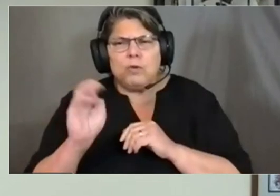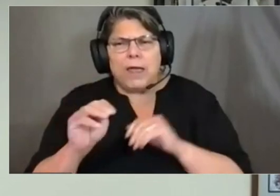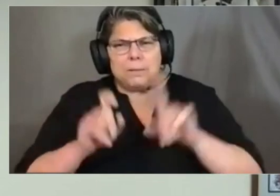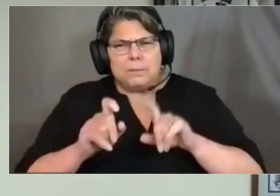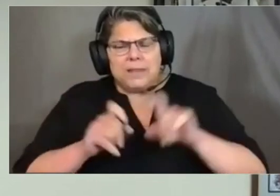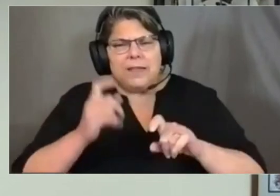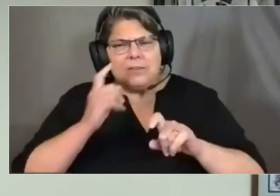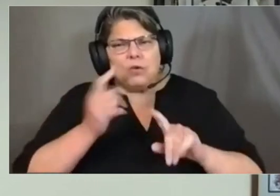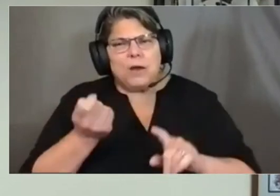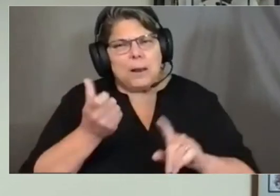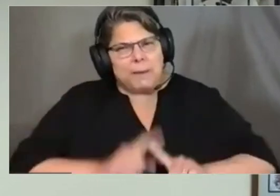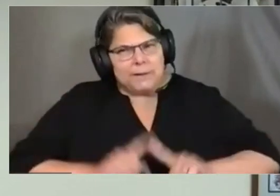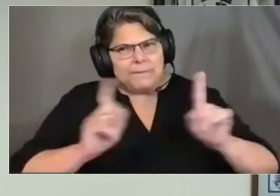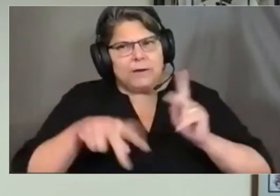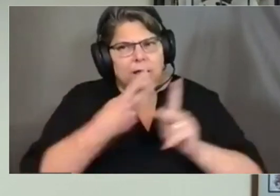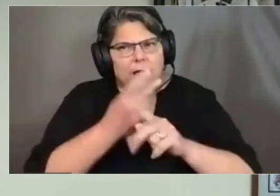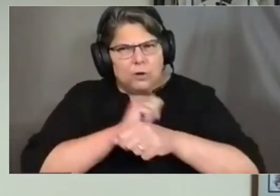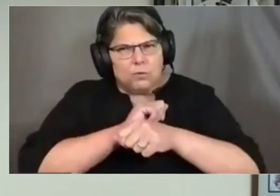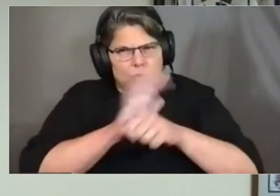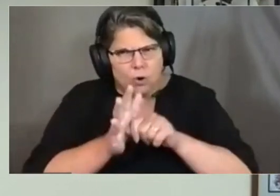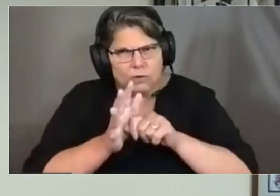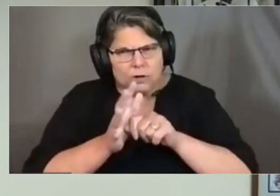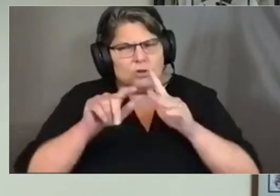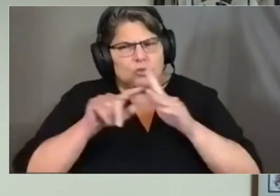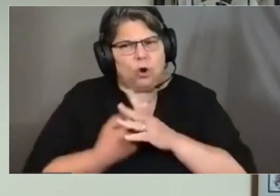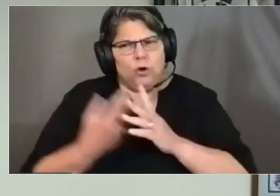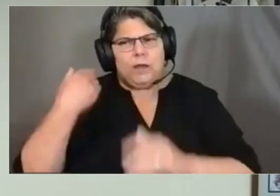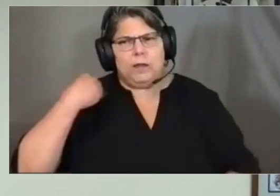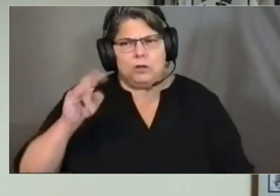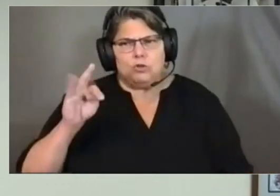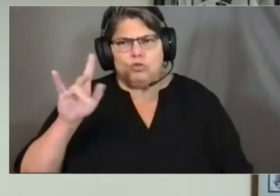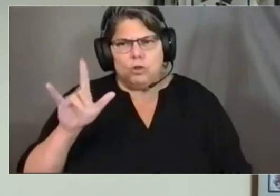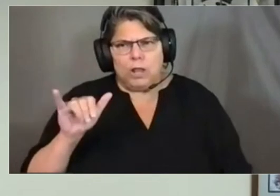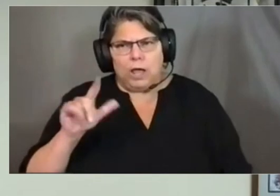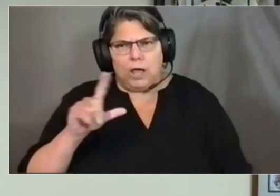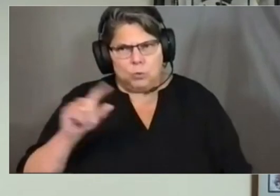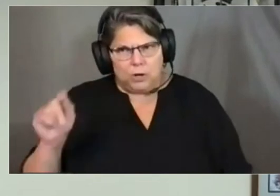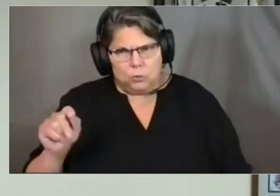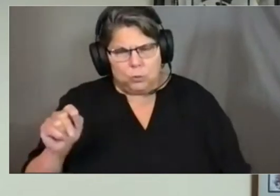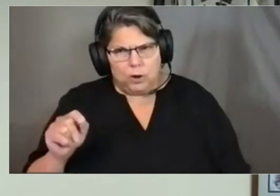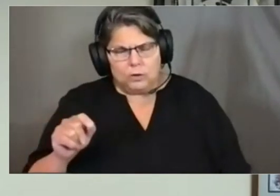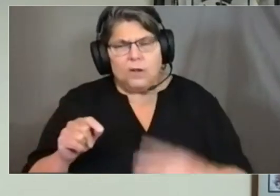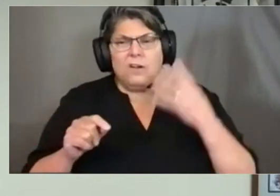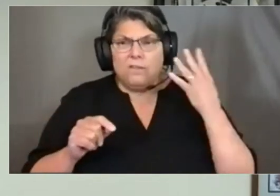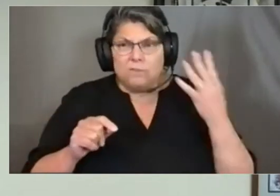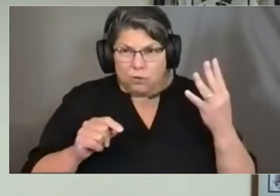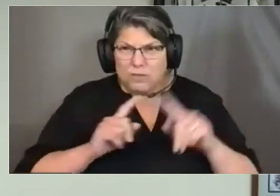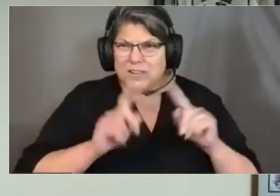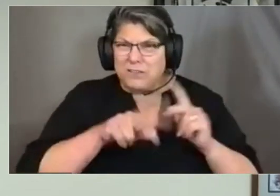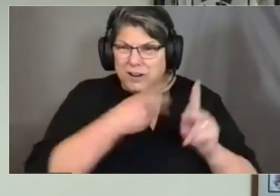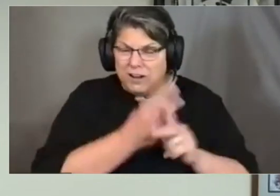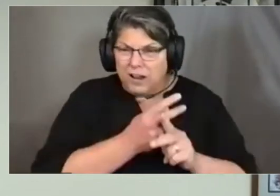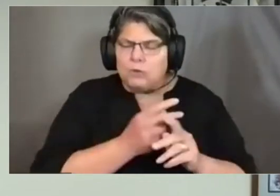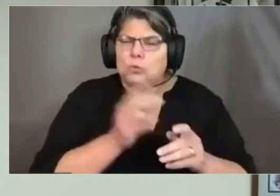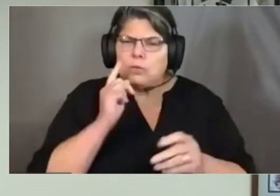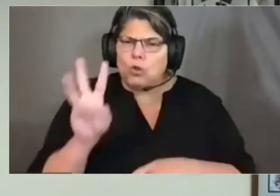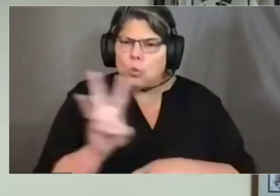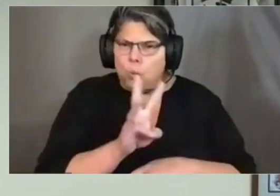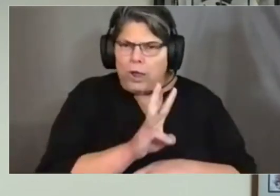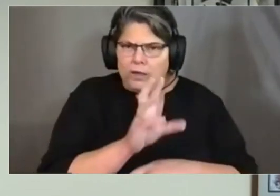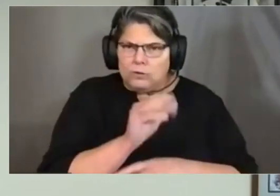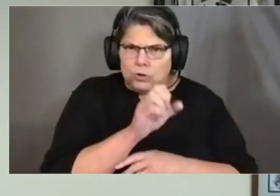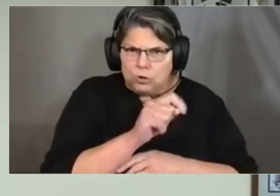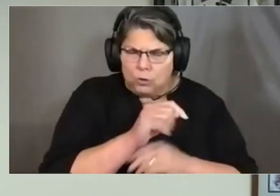back to July 2020. Four variants were West Coast or California variant of concern, B